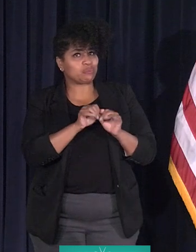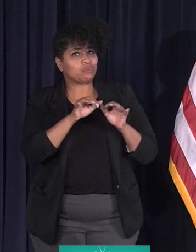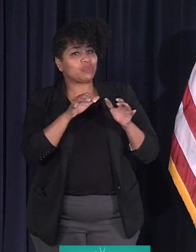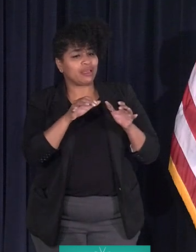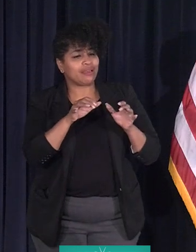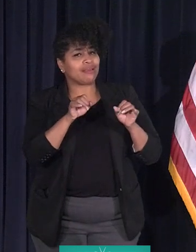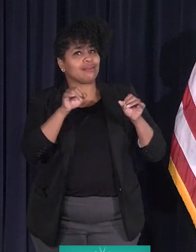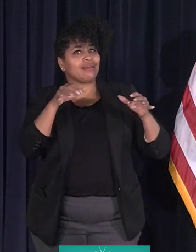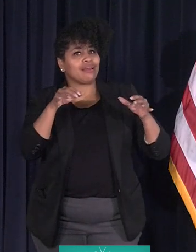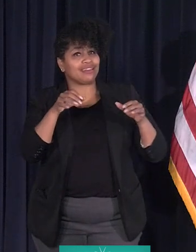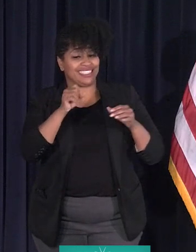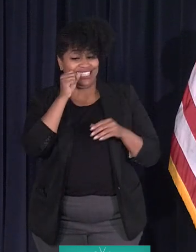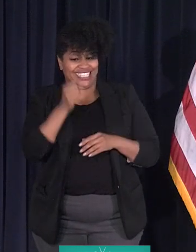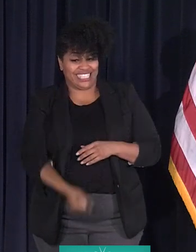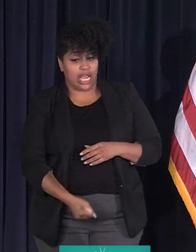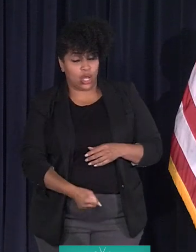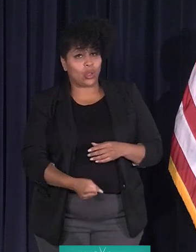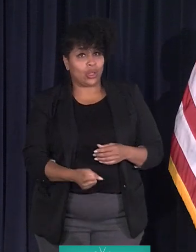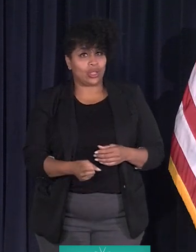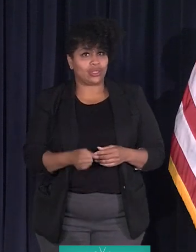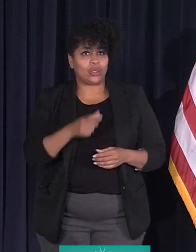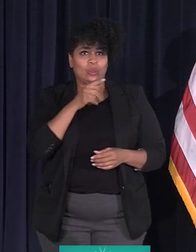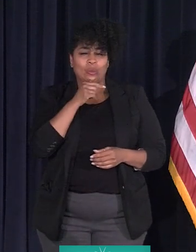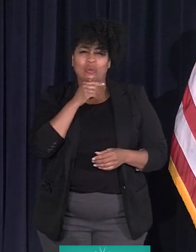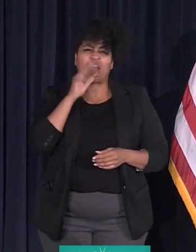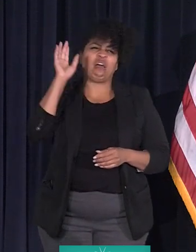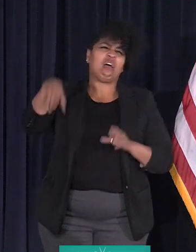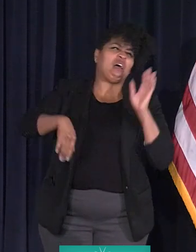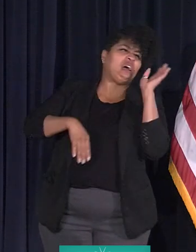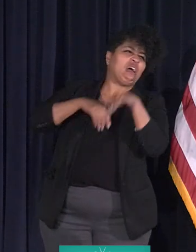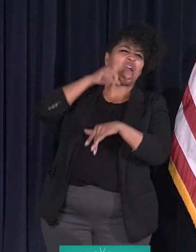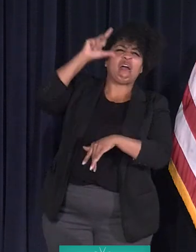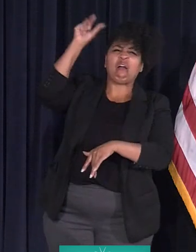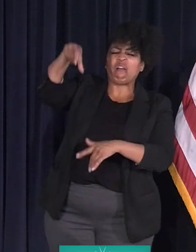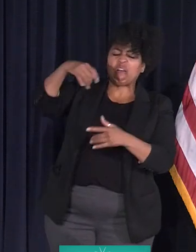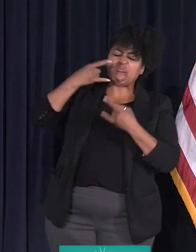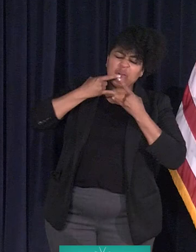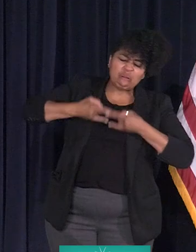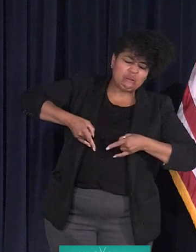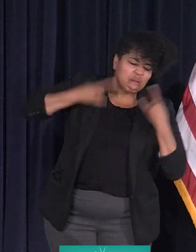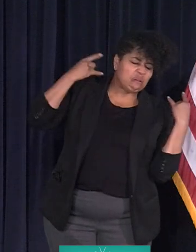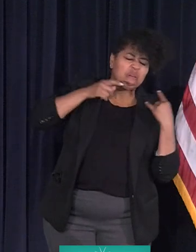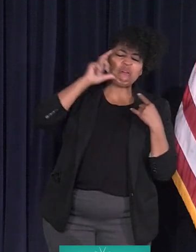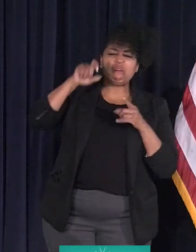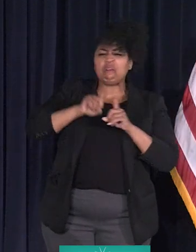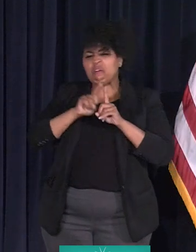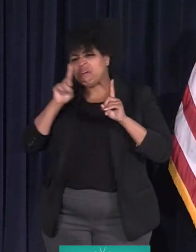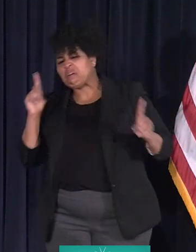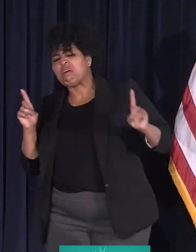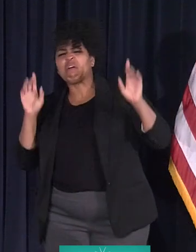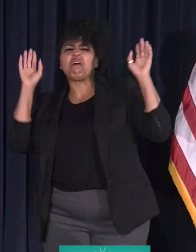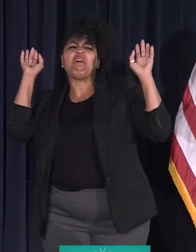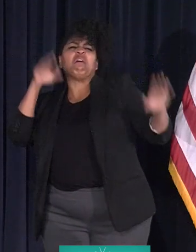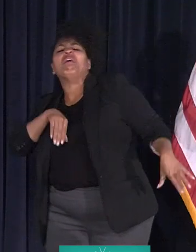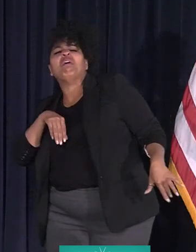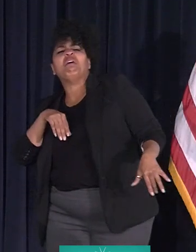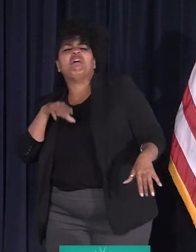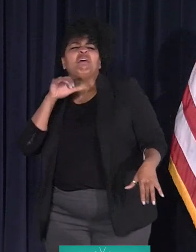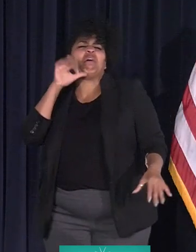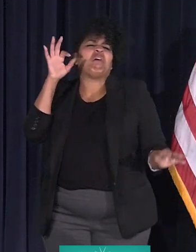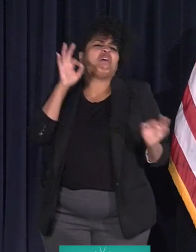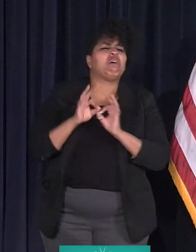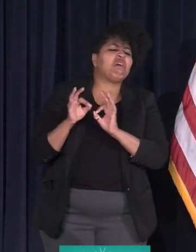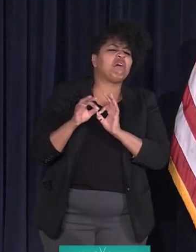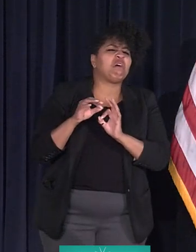was the states in the south who denied the science, said we don't need to distance, we don't need to mask, and everybody